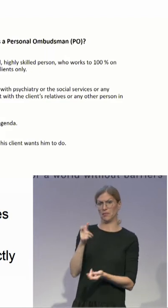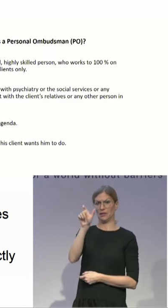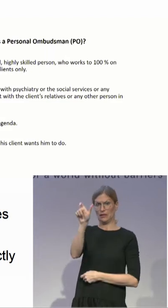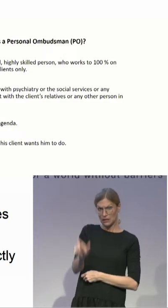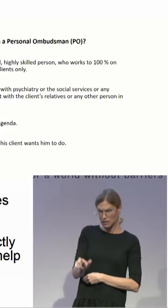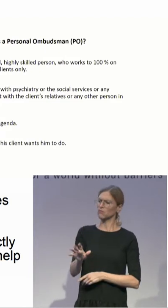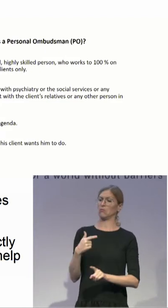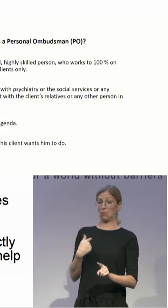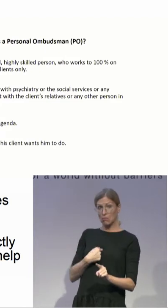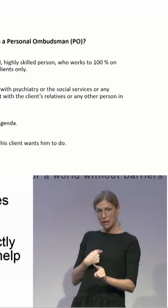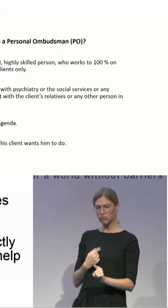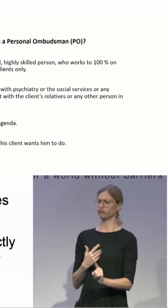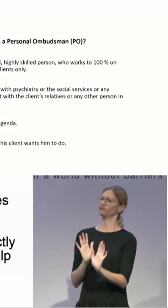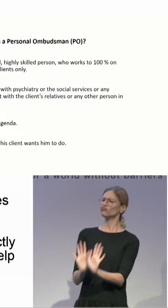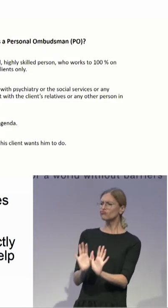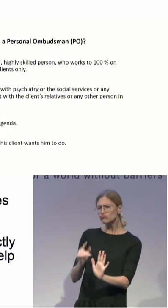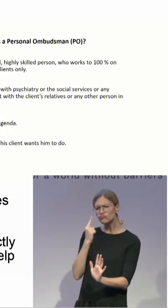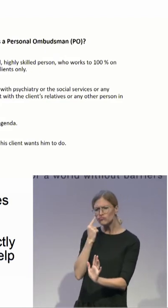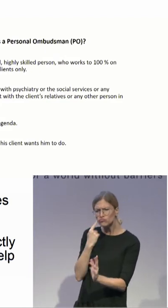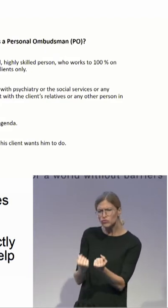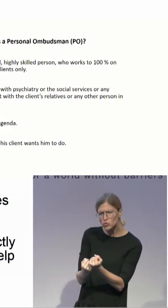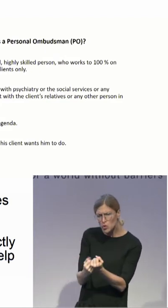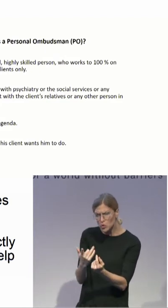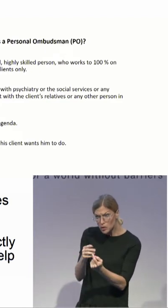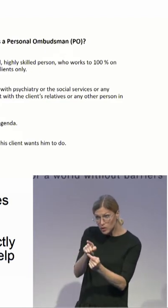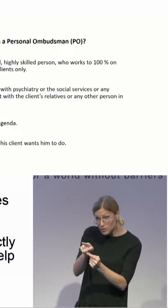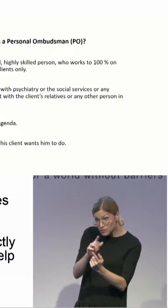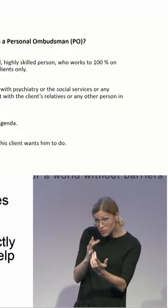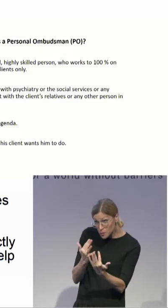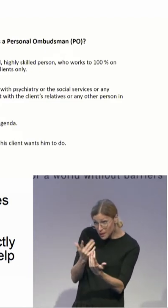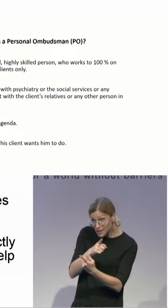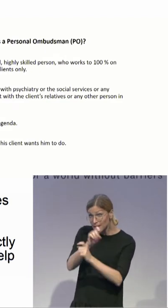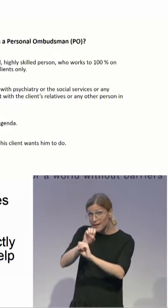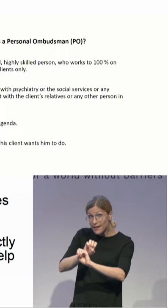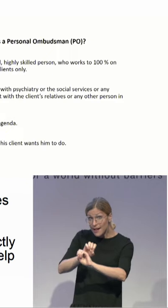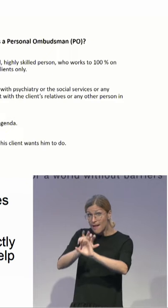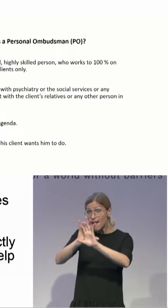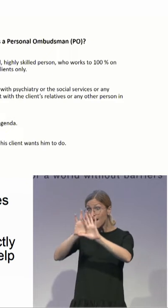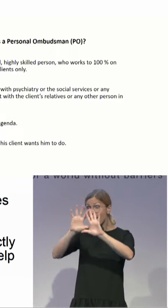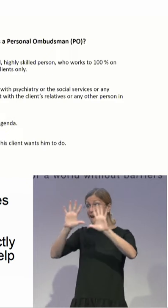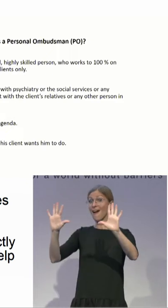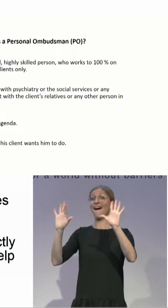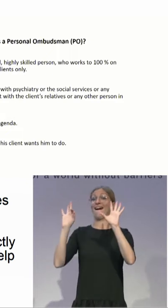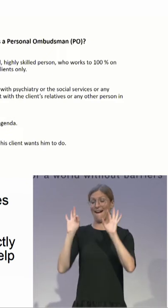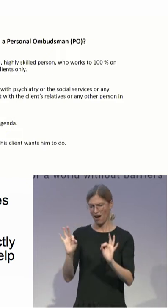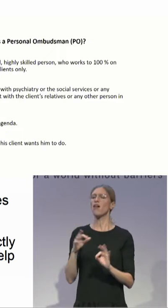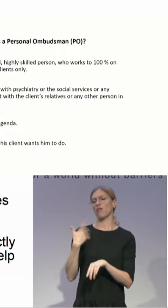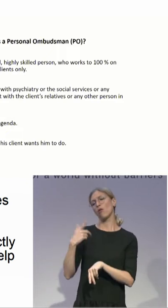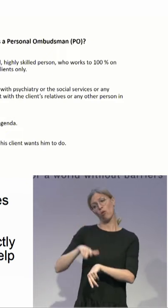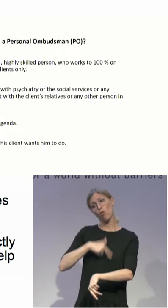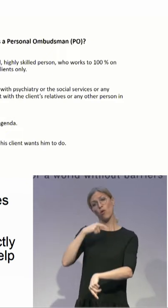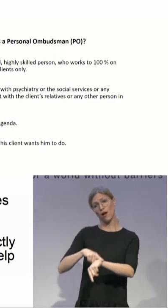means that the PO has to develop a long-time engagement for his clients, usually for several years.